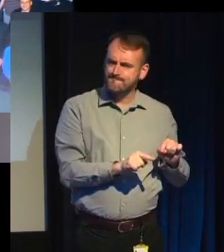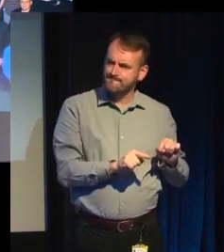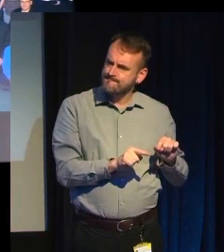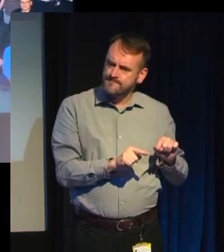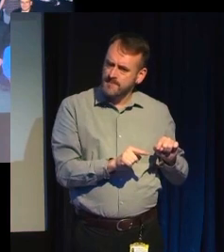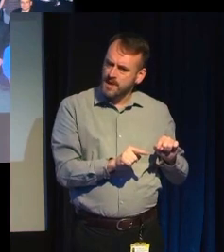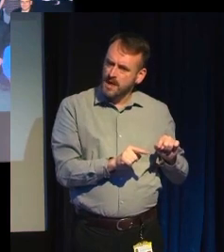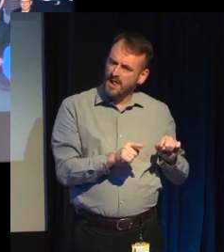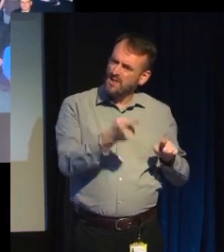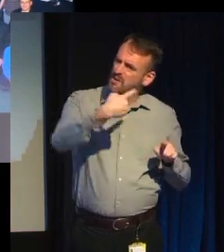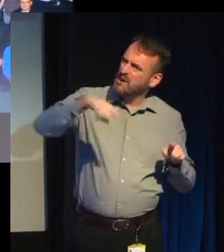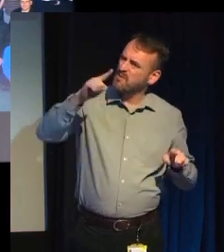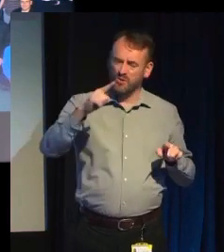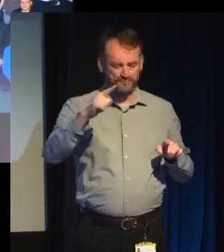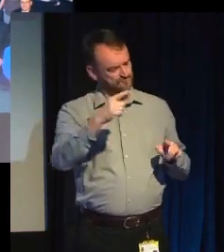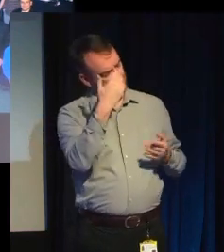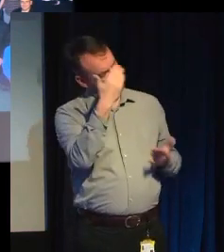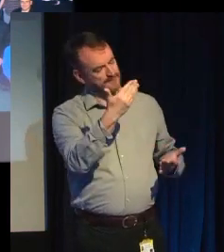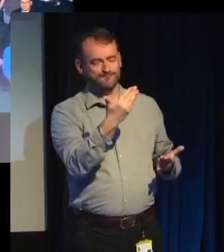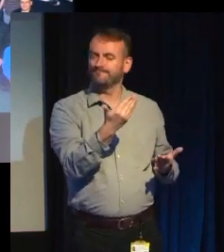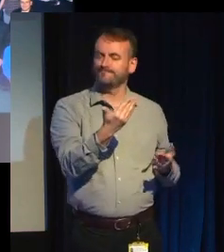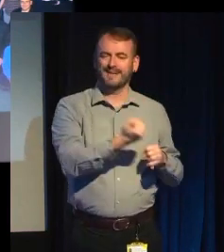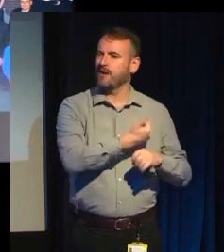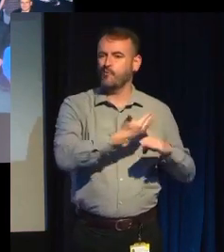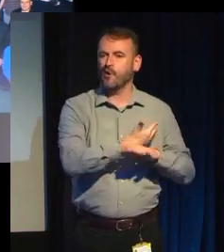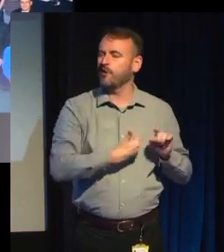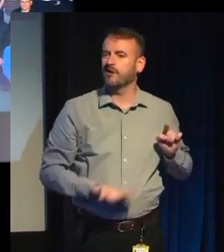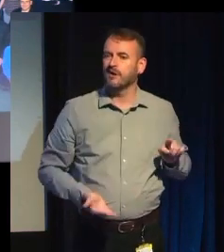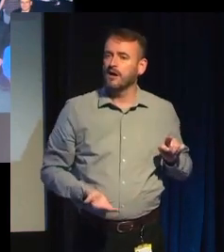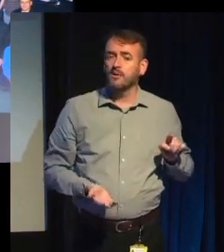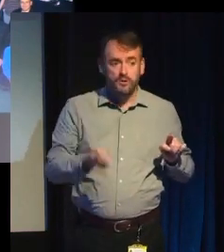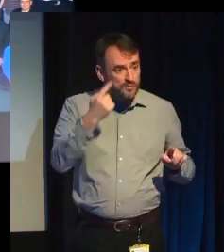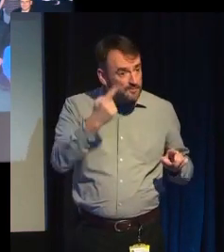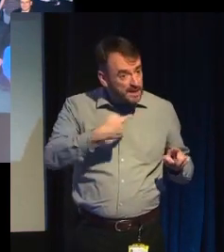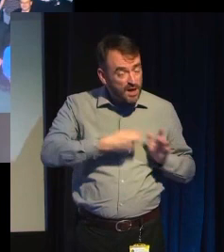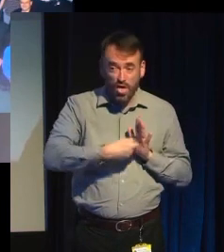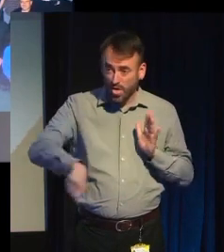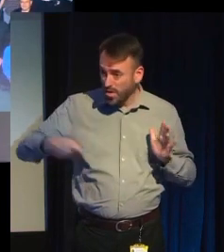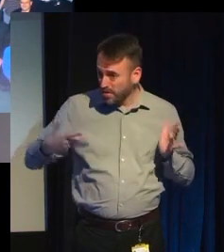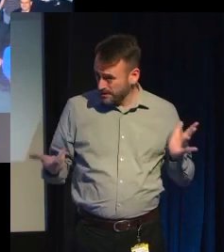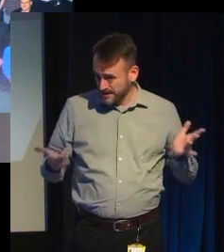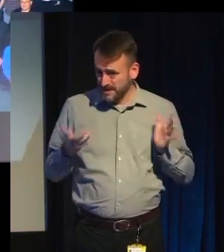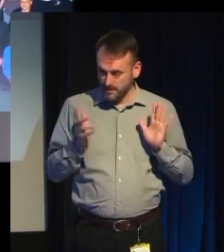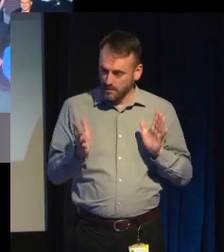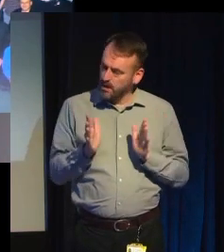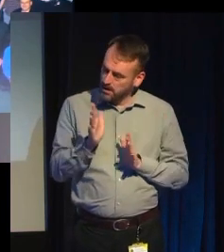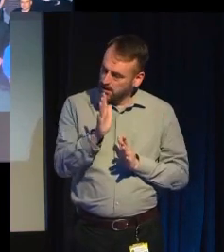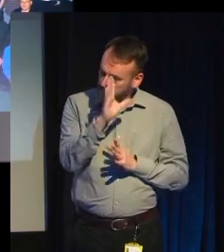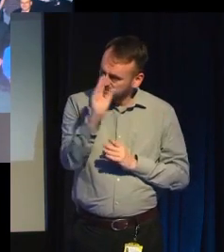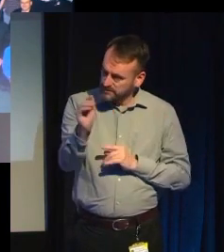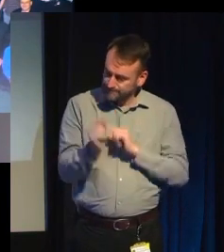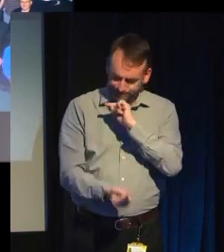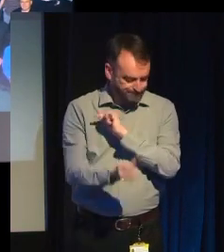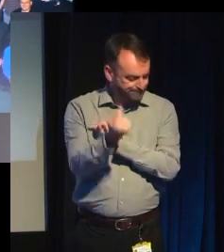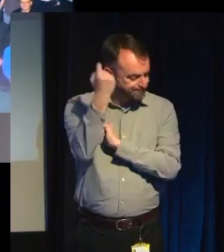I know that many of you will think I'm exaggerating about this, but I want to assure you it was a very different world,